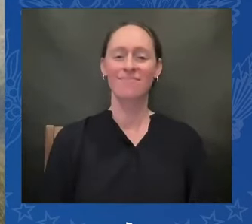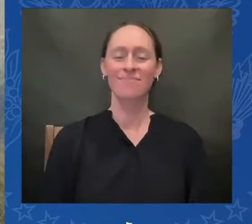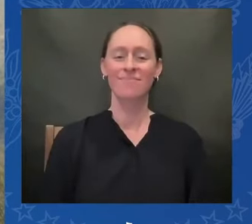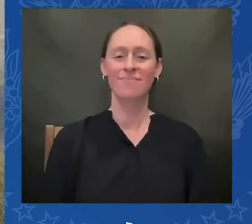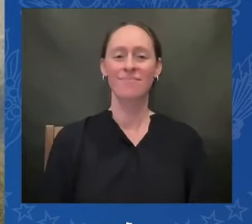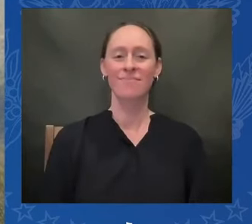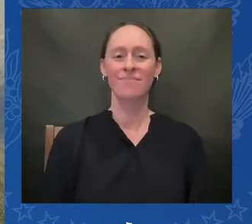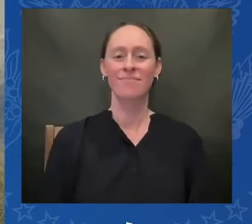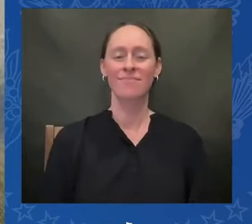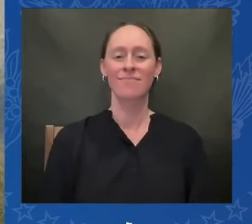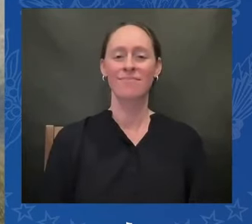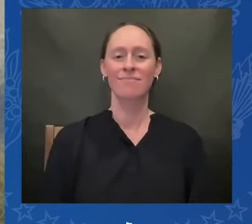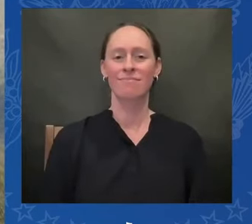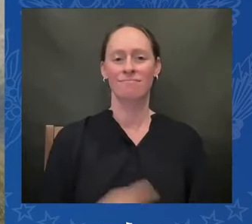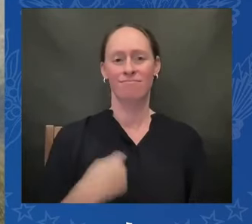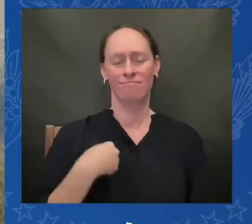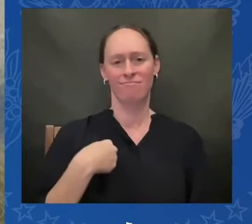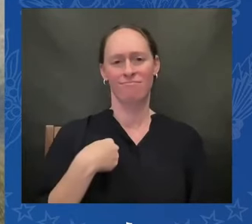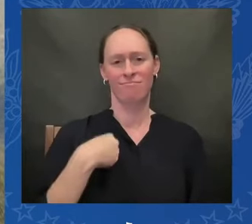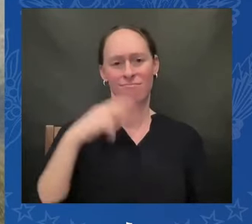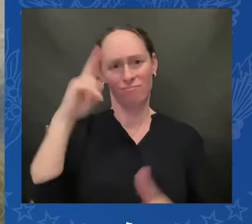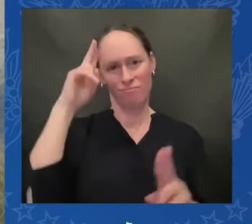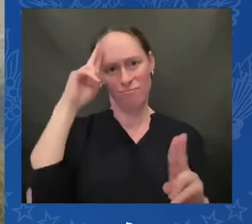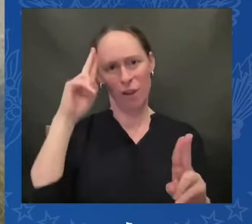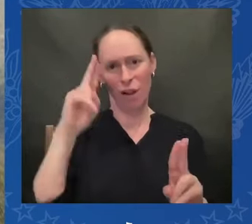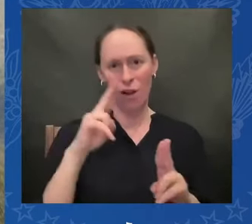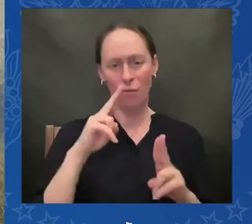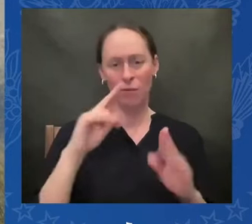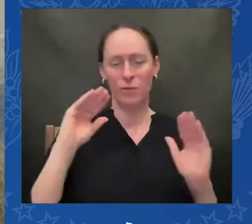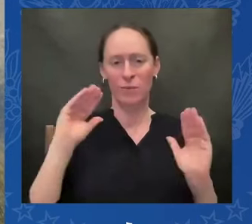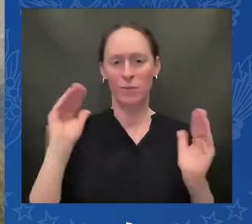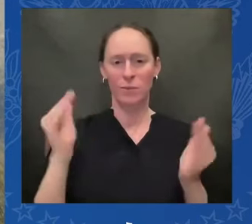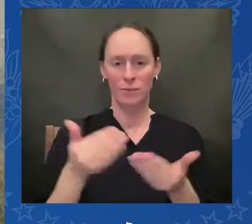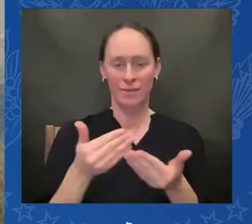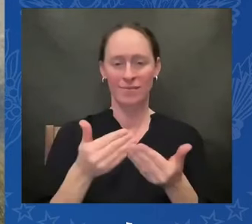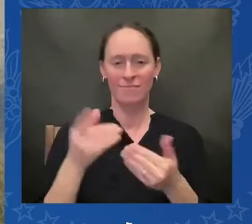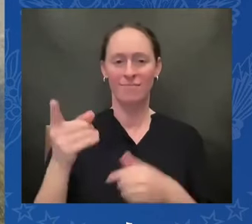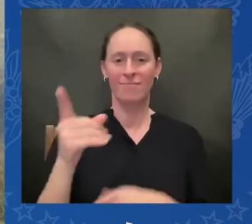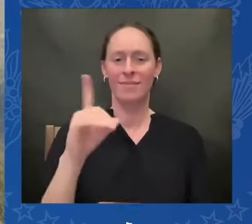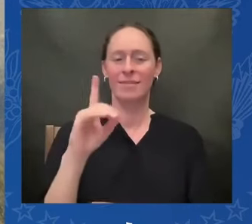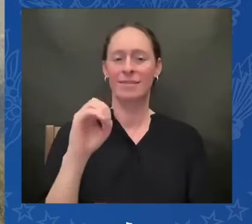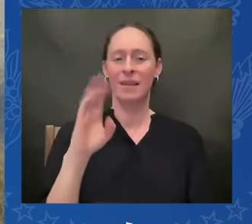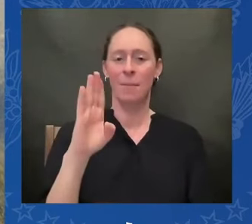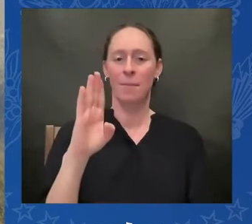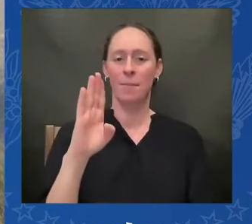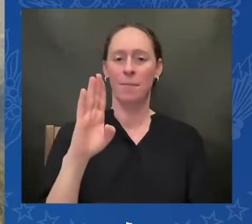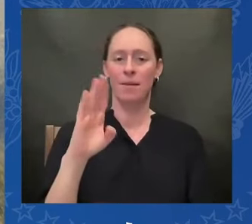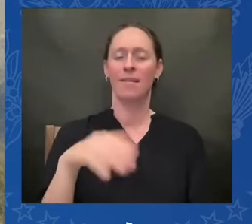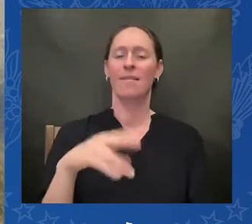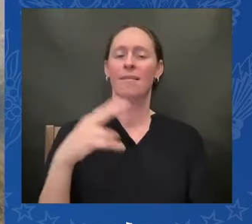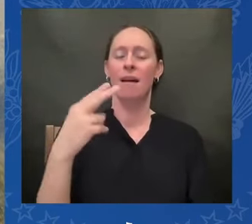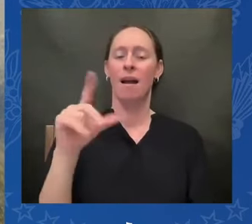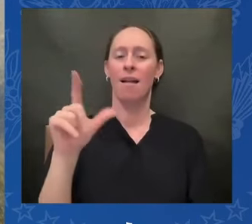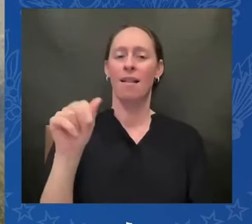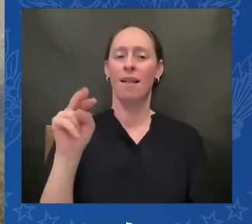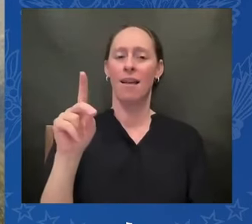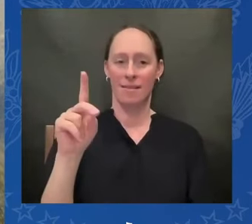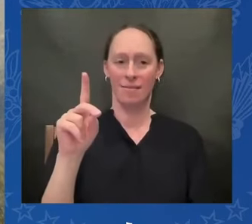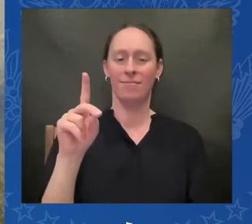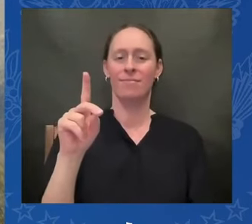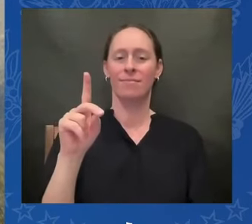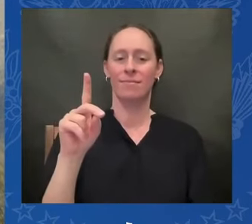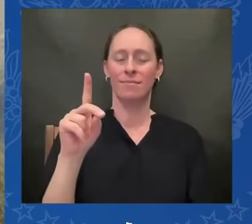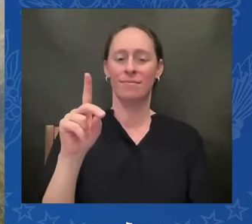honor to introduce Deb Haaland of the Secretary of the Interior Madam Secretary